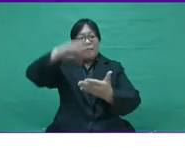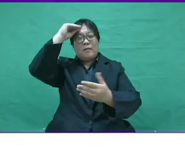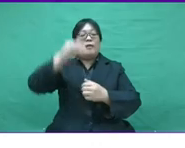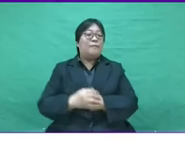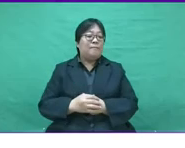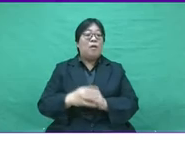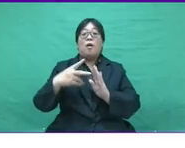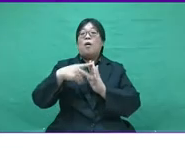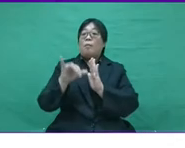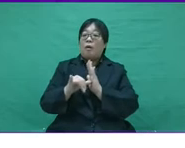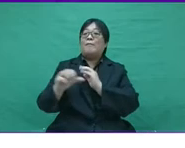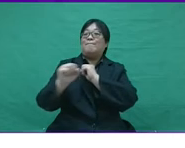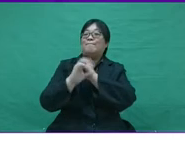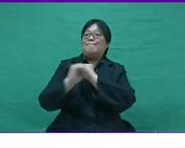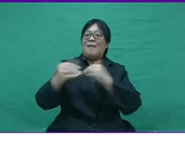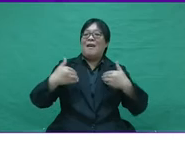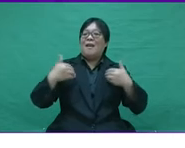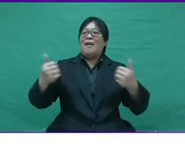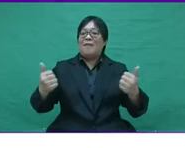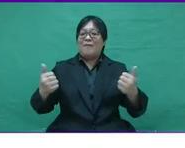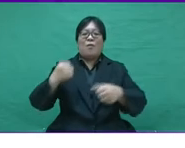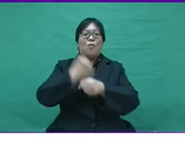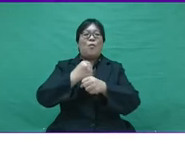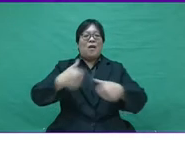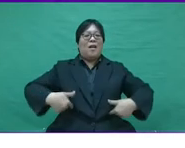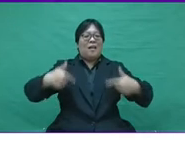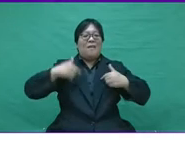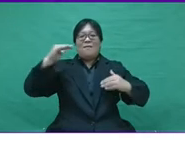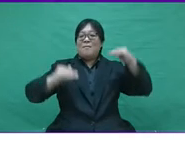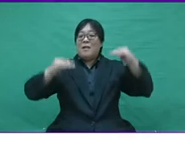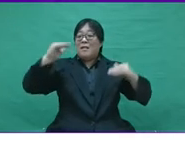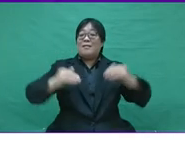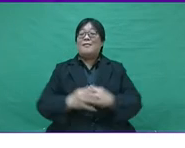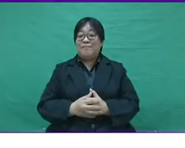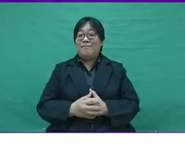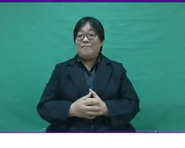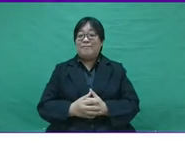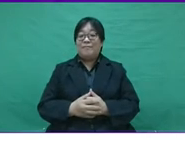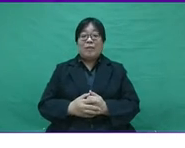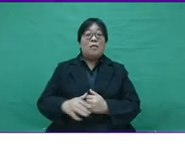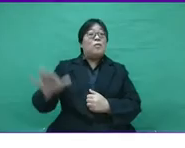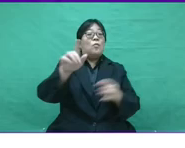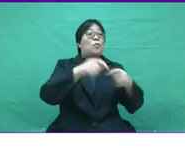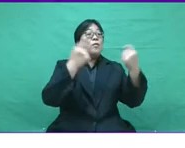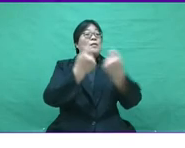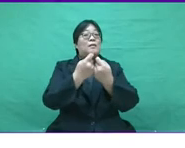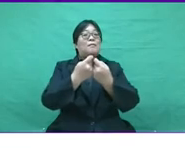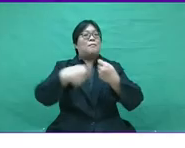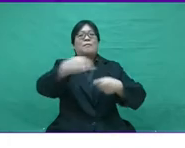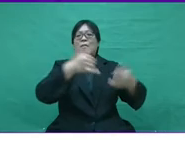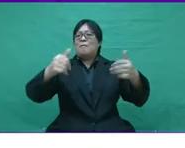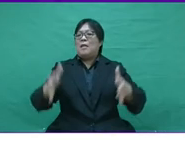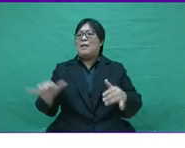to support higher education. Have policy that promote a healthy work-life balance